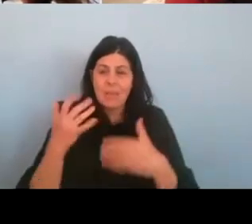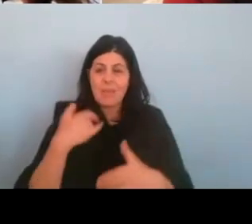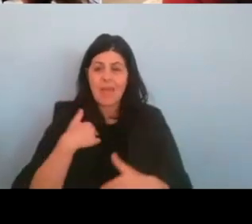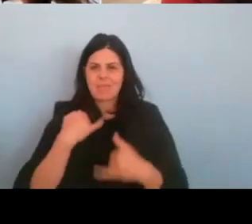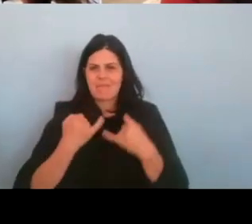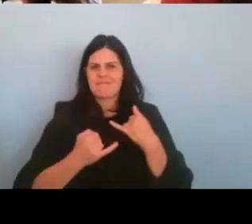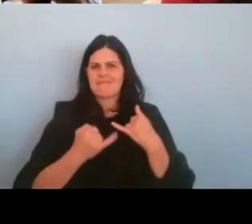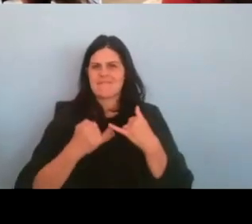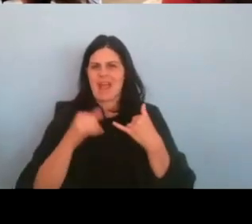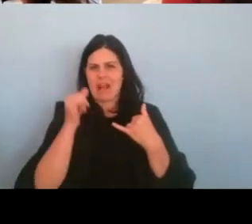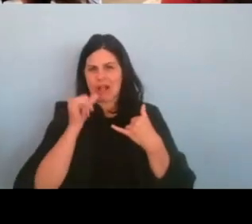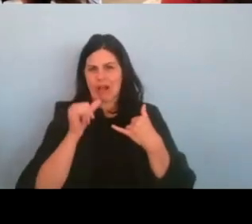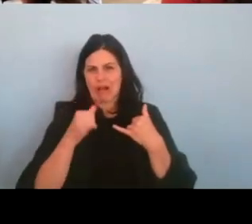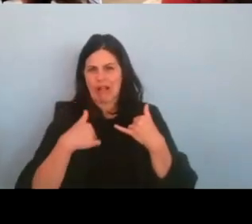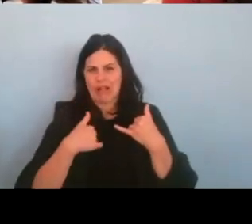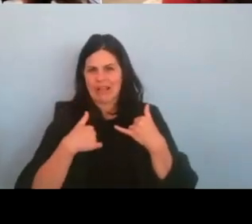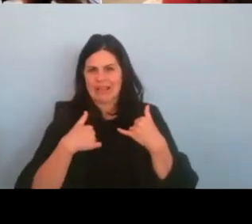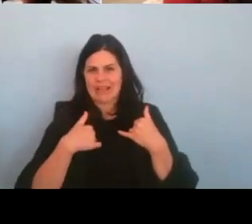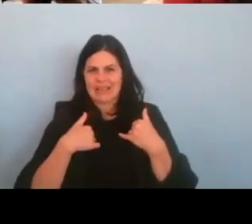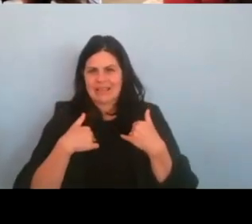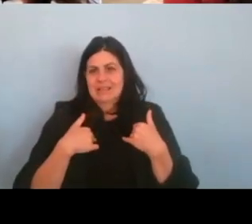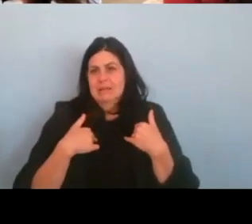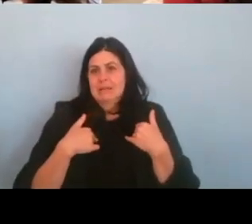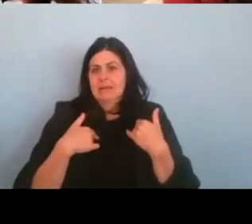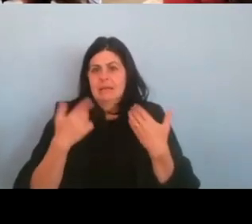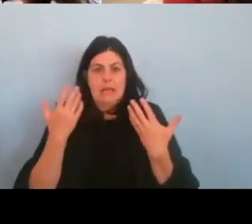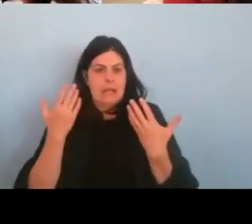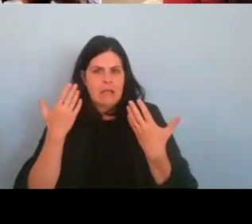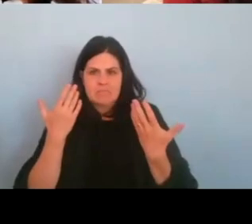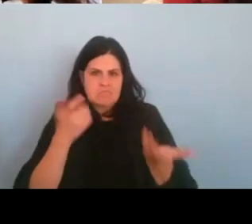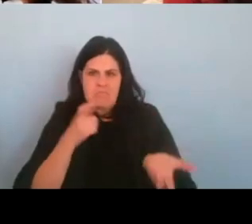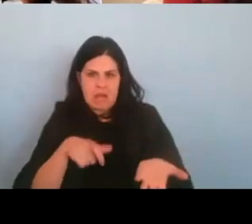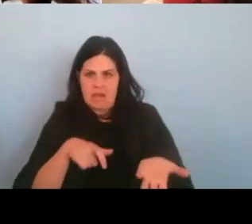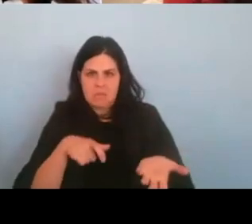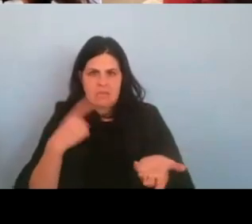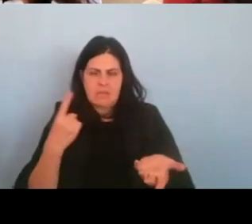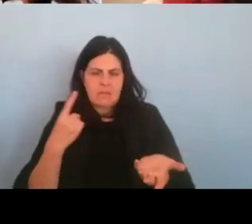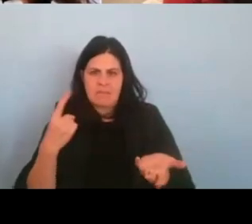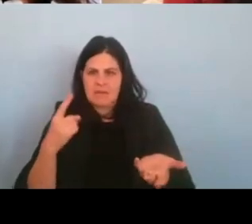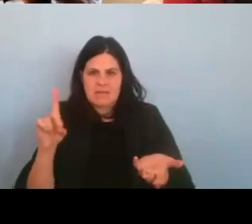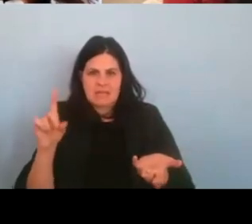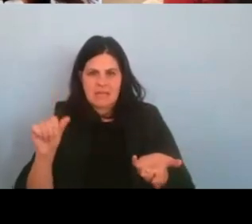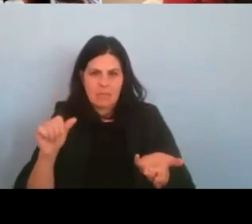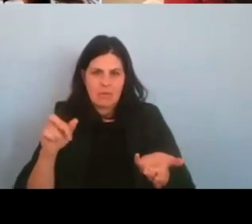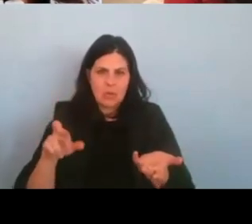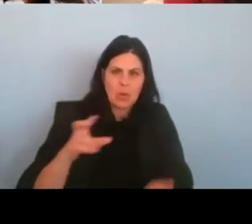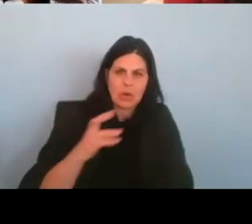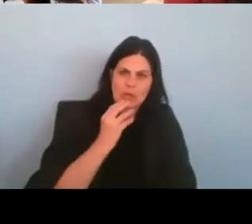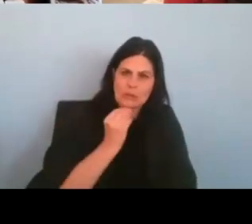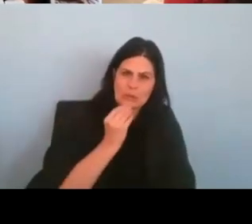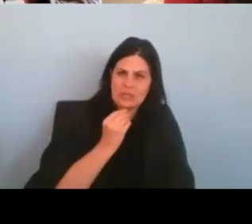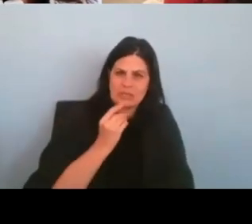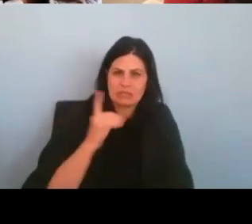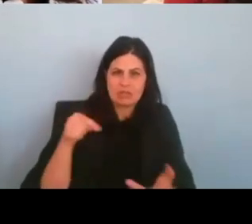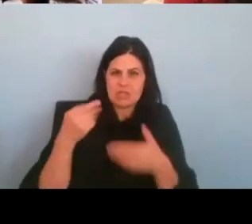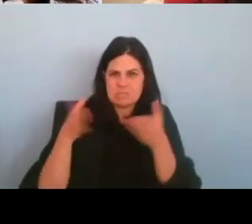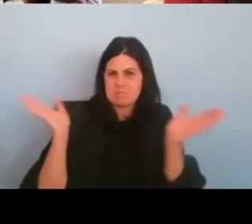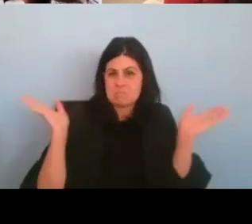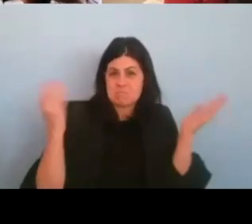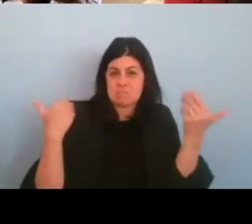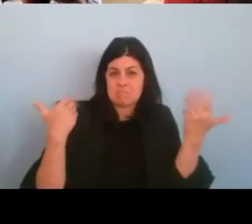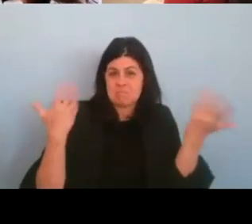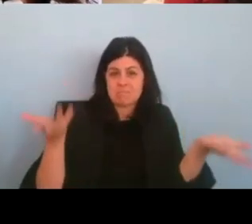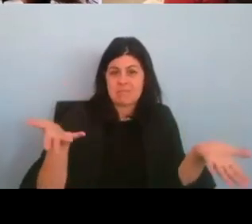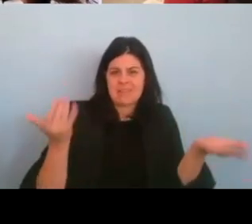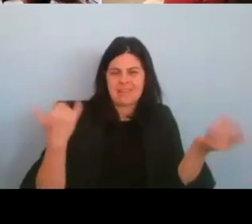like it, I don't even, it doesn't even have to be someone who's disabled or Jewish. Like, would just do it. Um, like final girl,